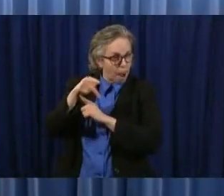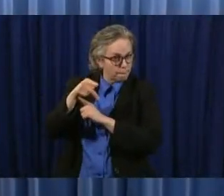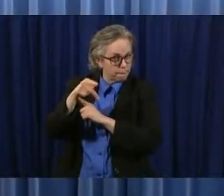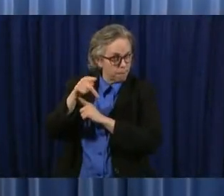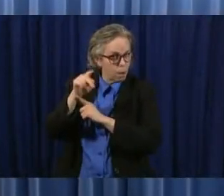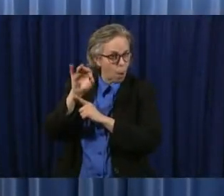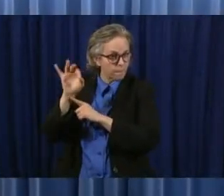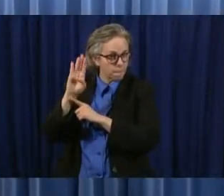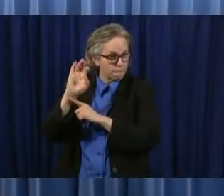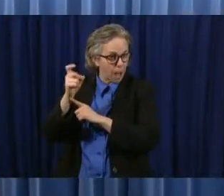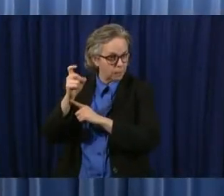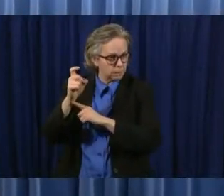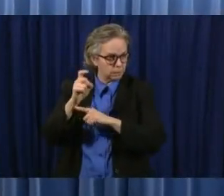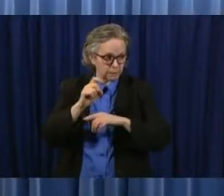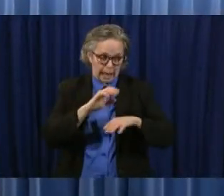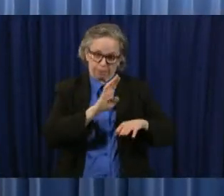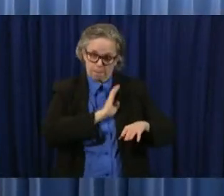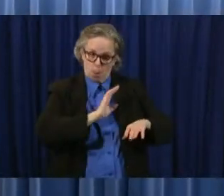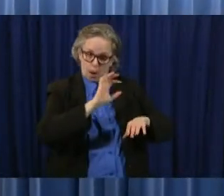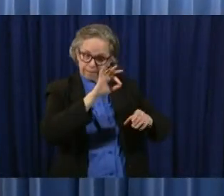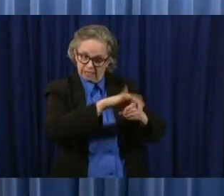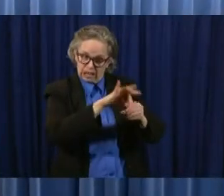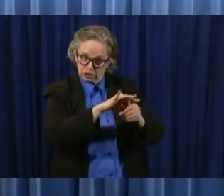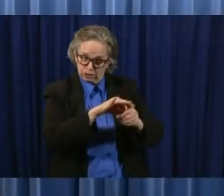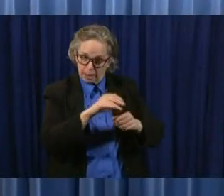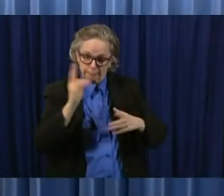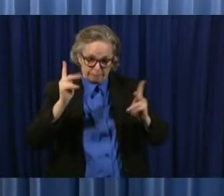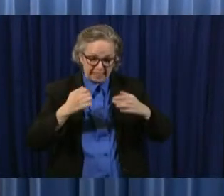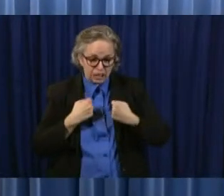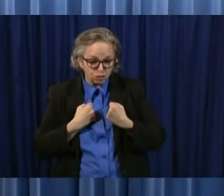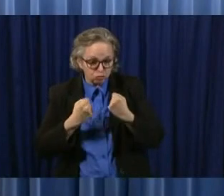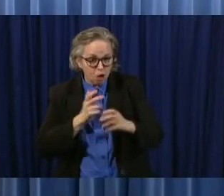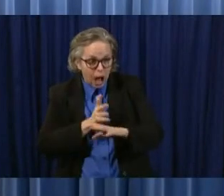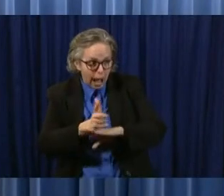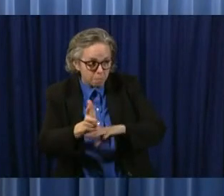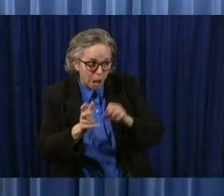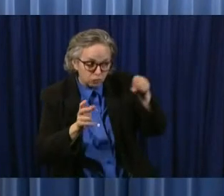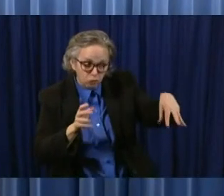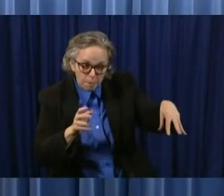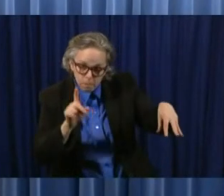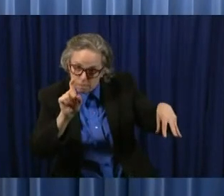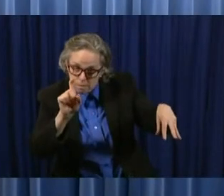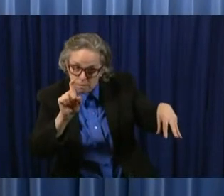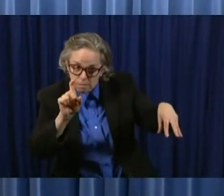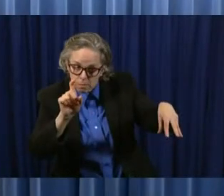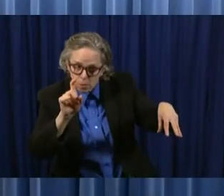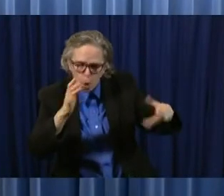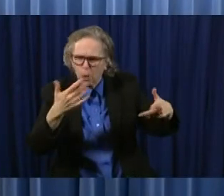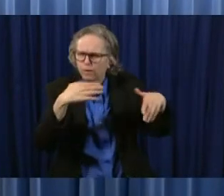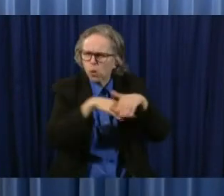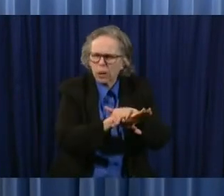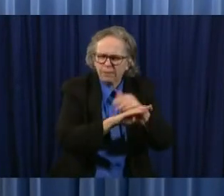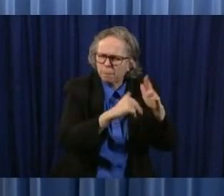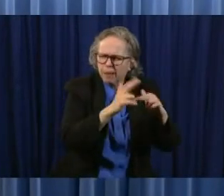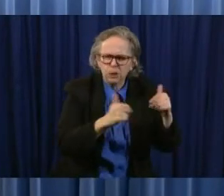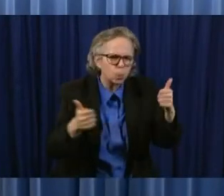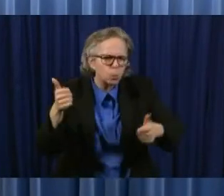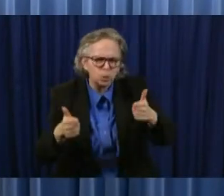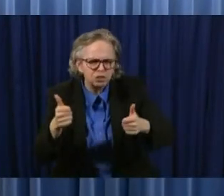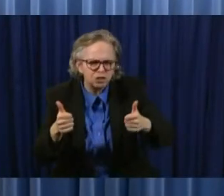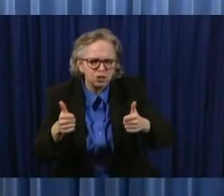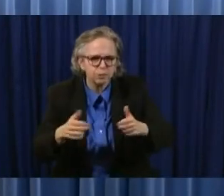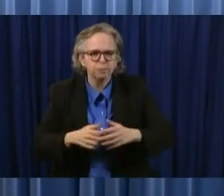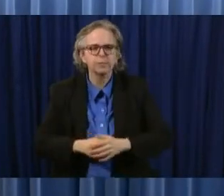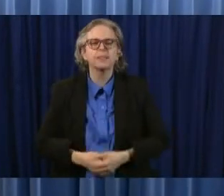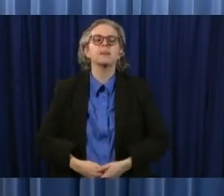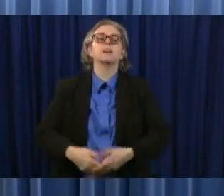elections is that a is that a drive by can you drive by and and how does that work do you have to go in or how does that work well we